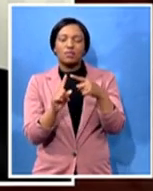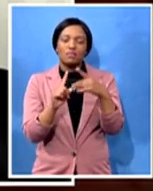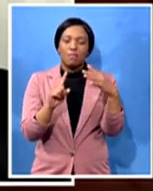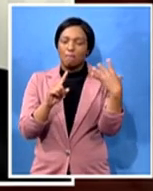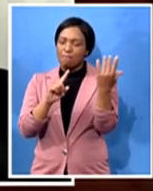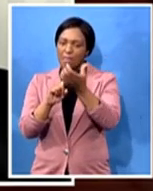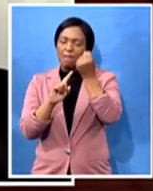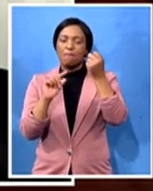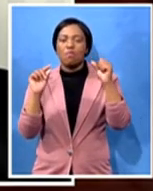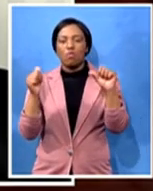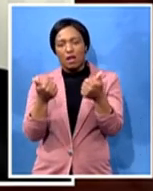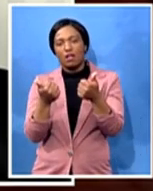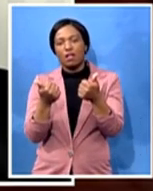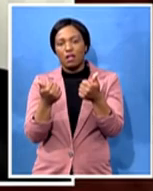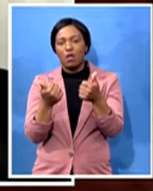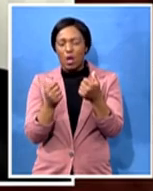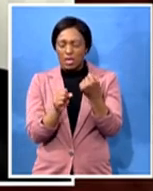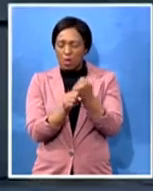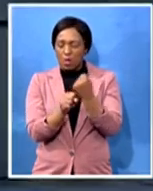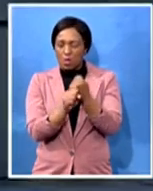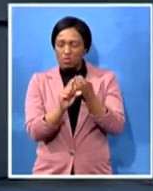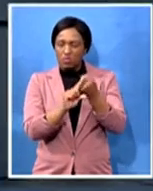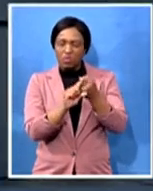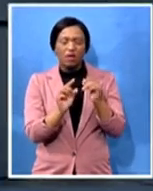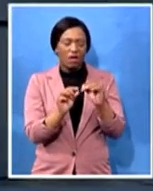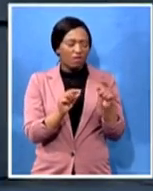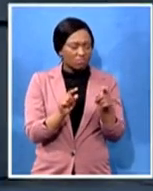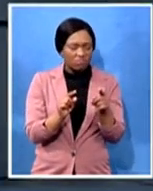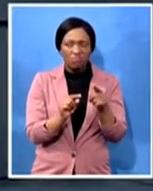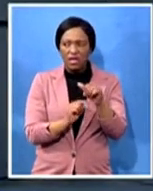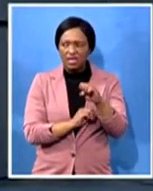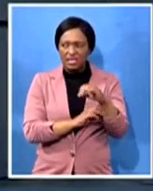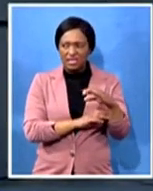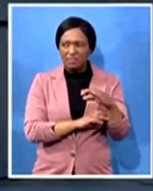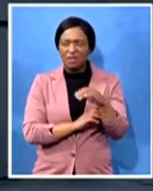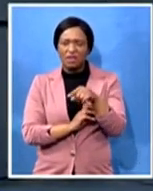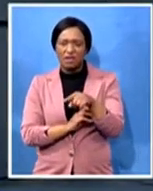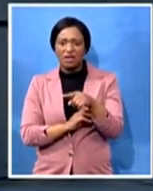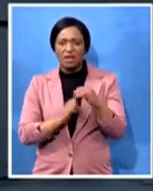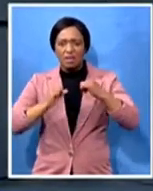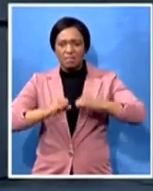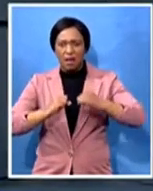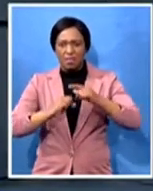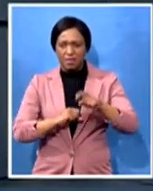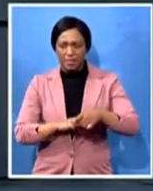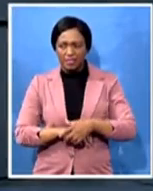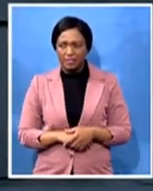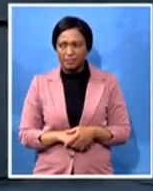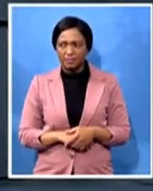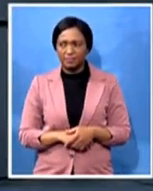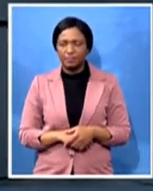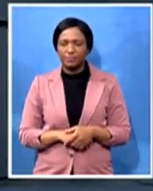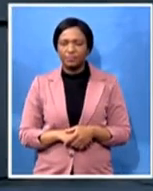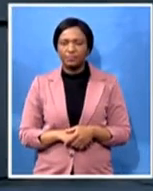hard to make sure that it is achieved such important insight into the man that was andrew imlongheni